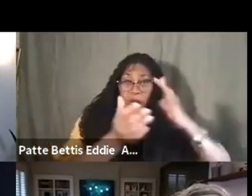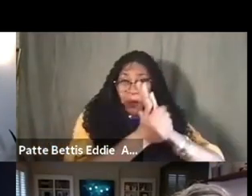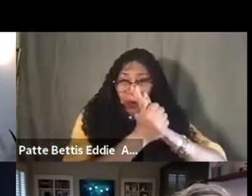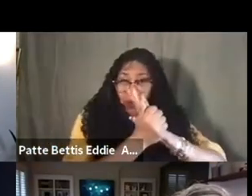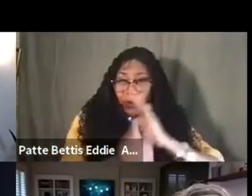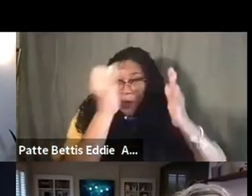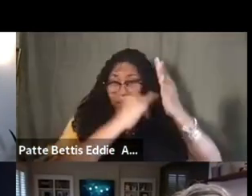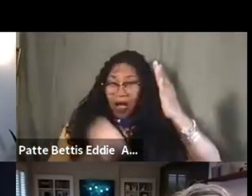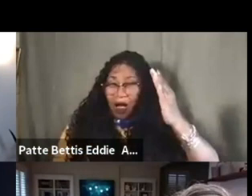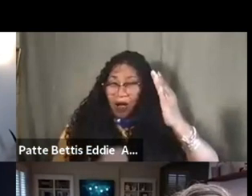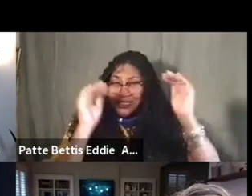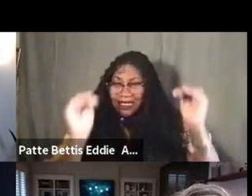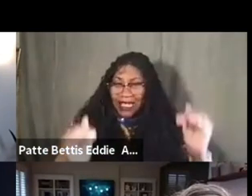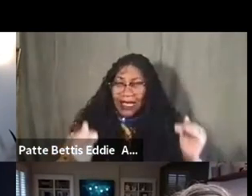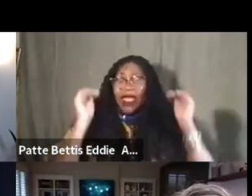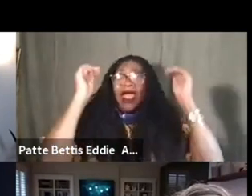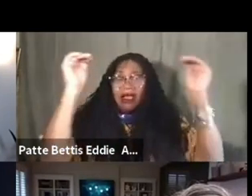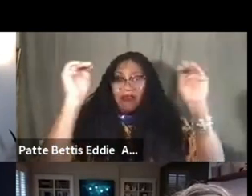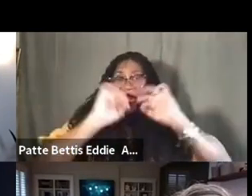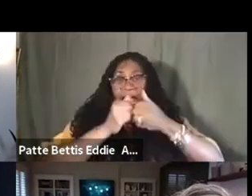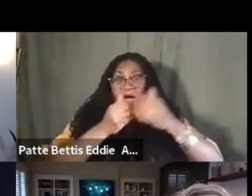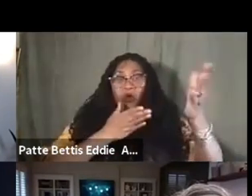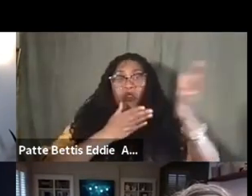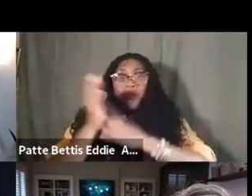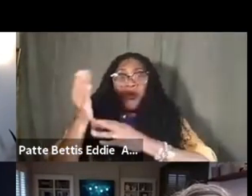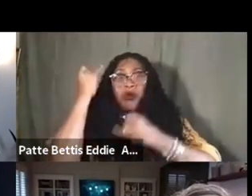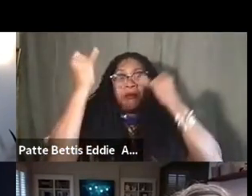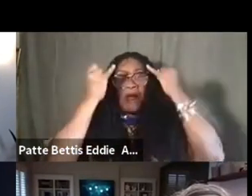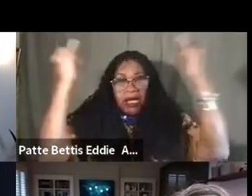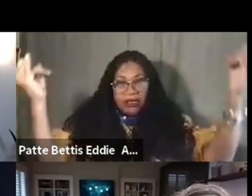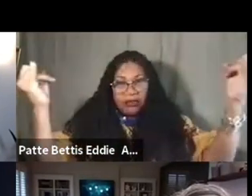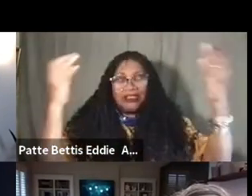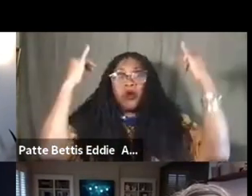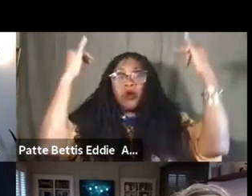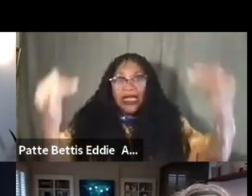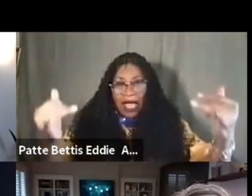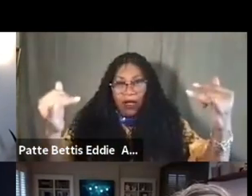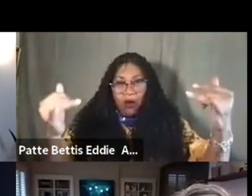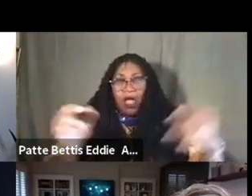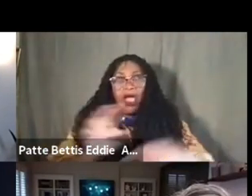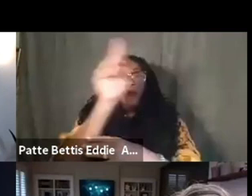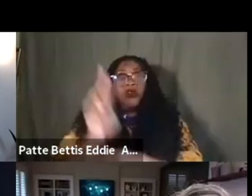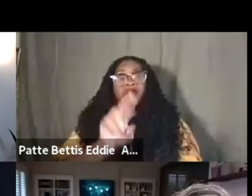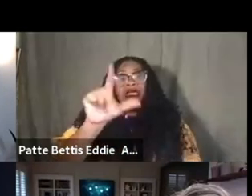through my imagery, and now I'm taking it through the landscape, and it's always